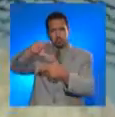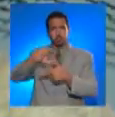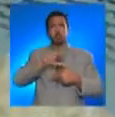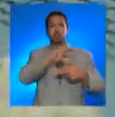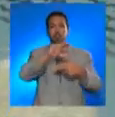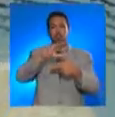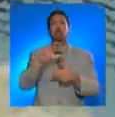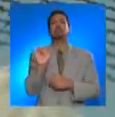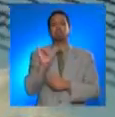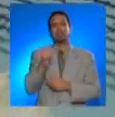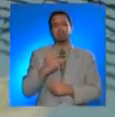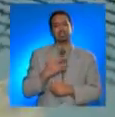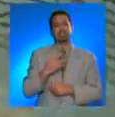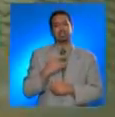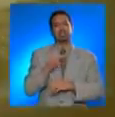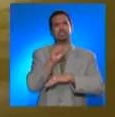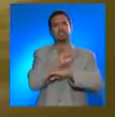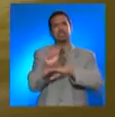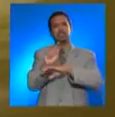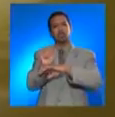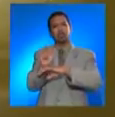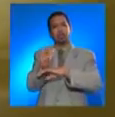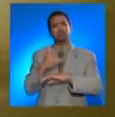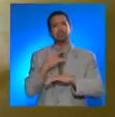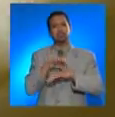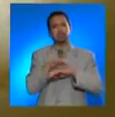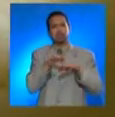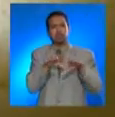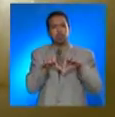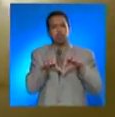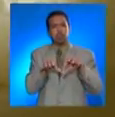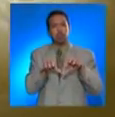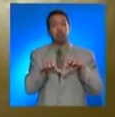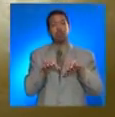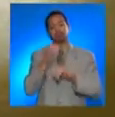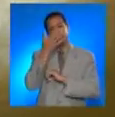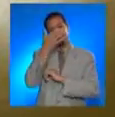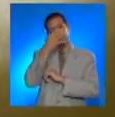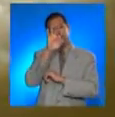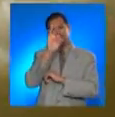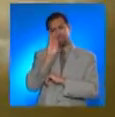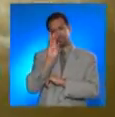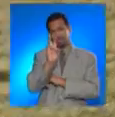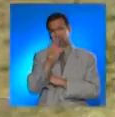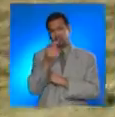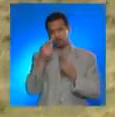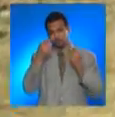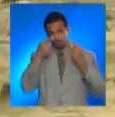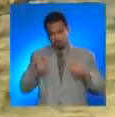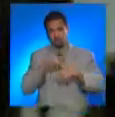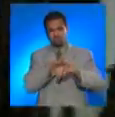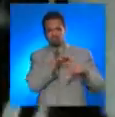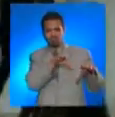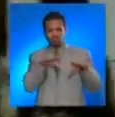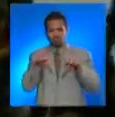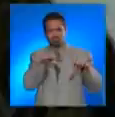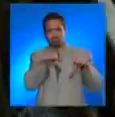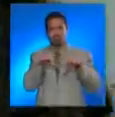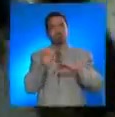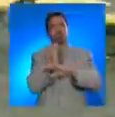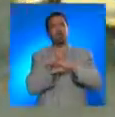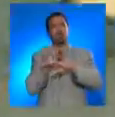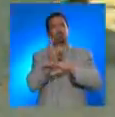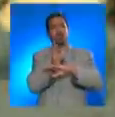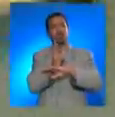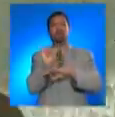quakes had been felt in St. Thomas, on November 18, 1867, a powerful earthquake shook the